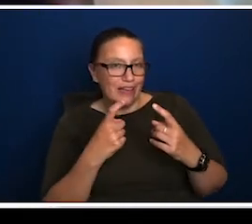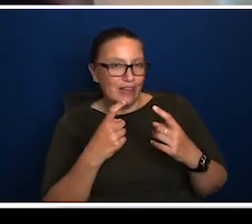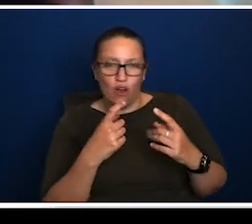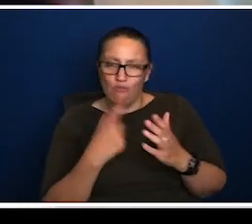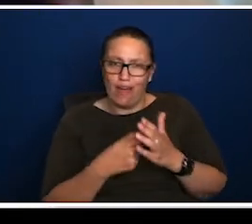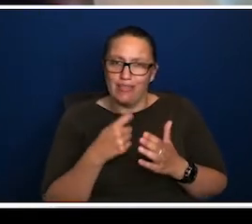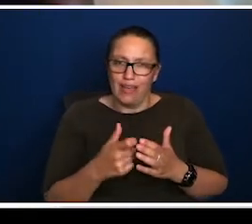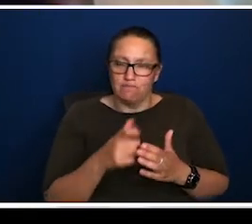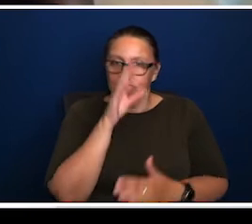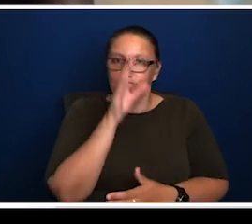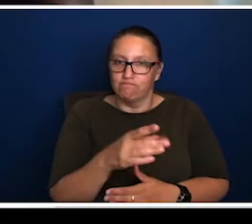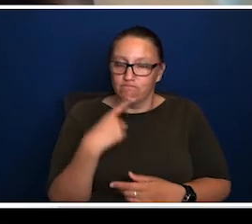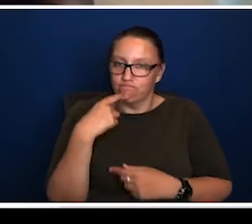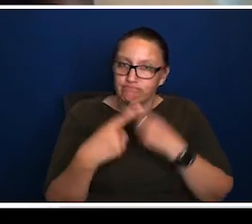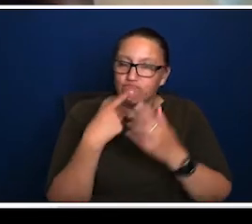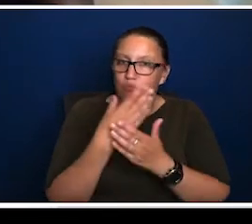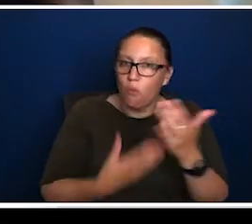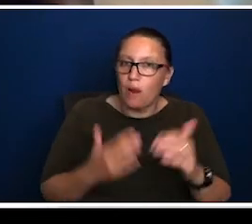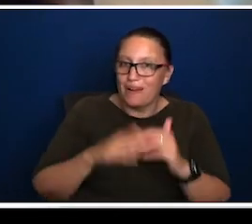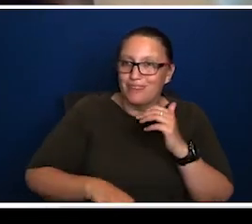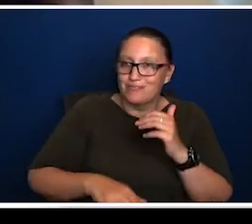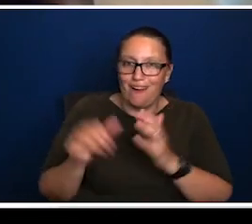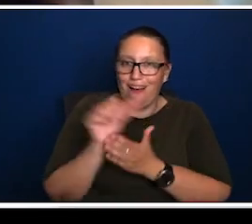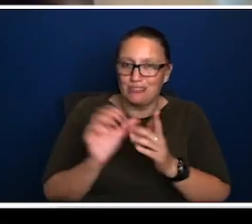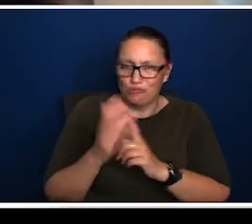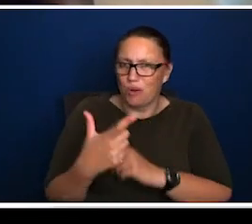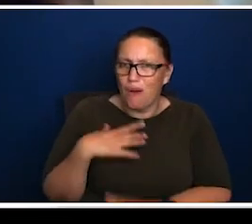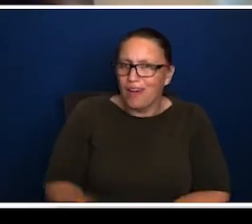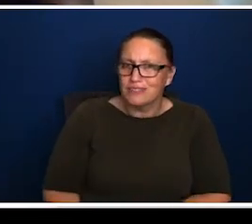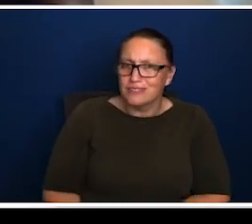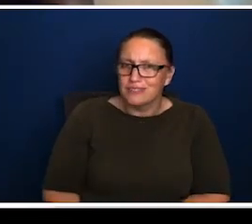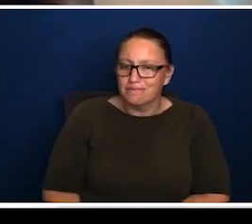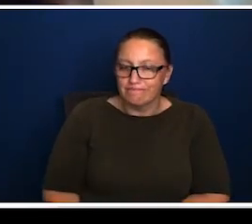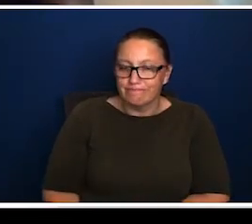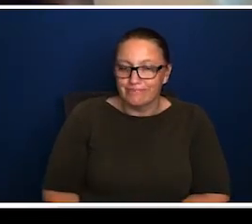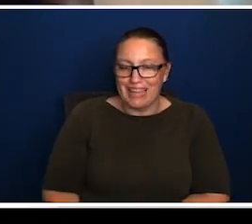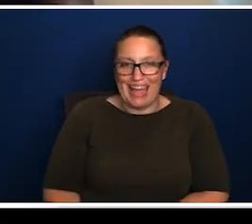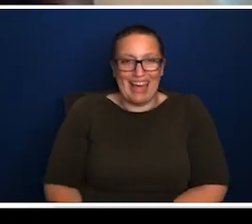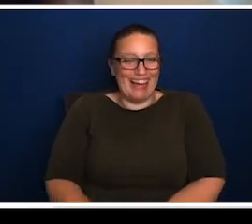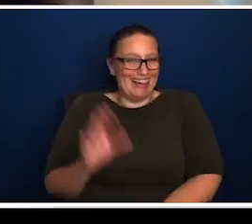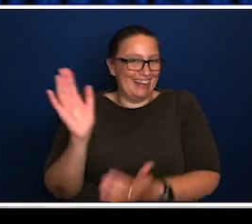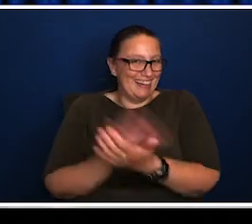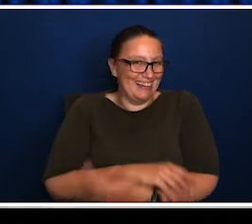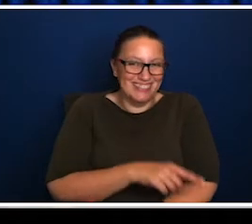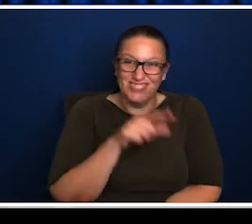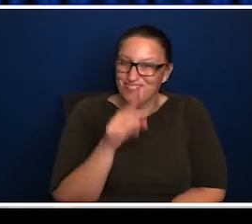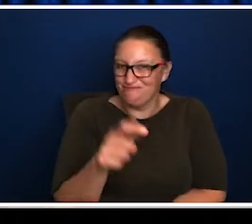arts company visits aged care centre, rather than just straight reporting on art and culture?